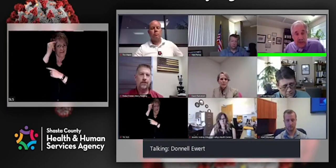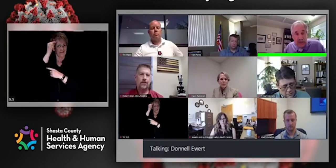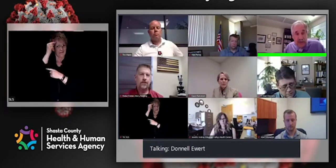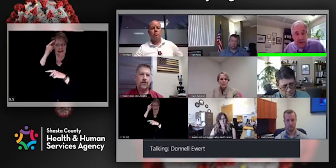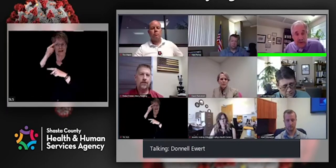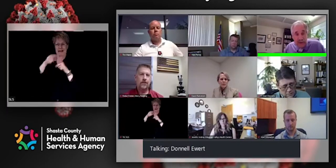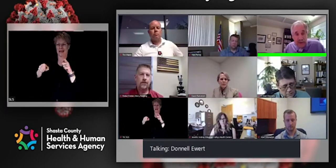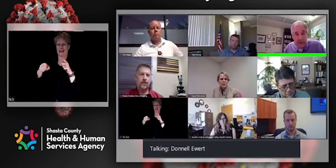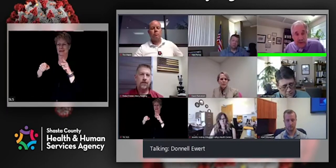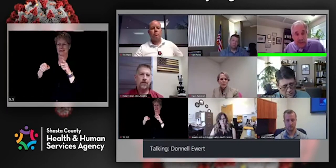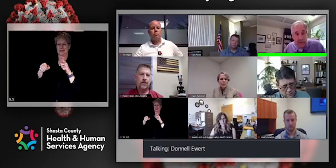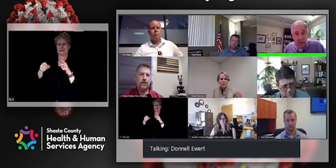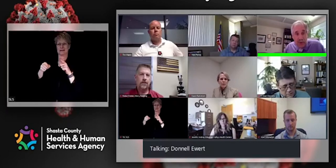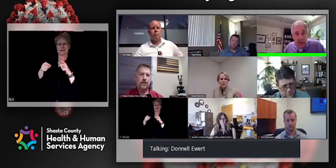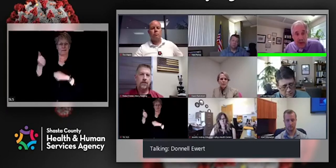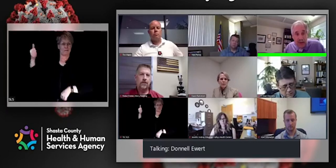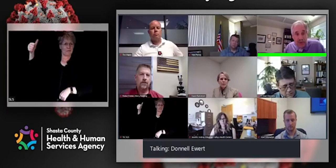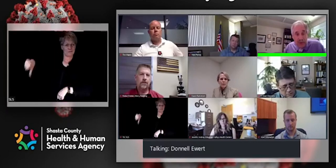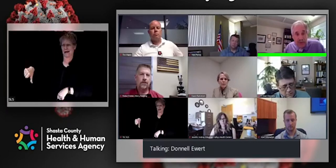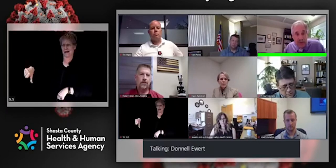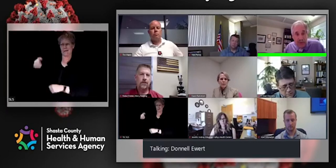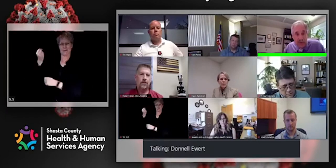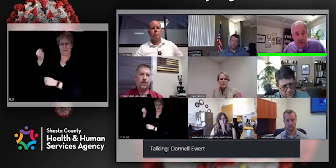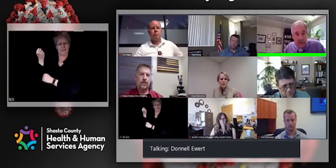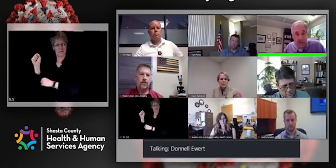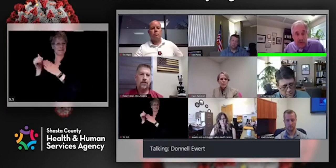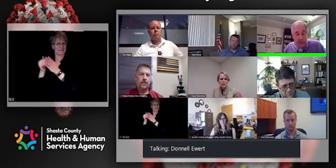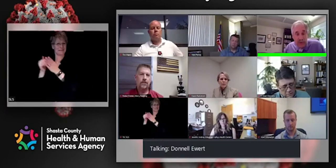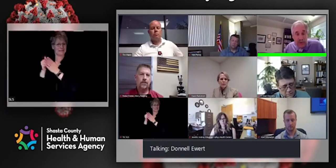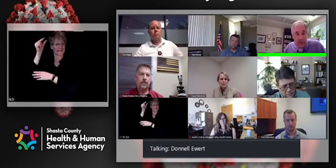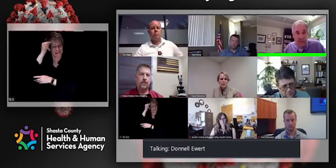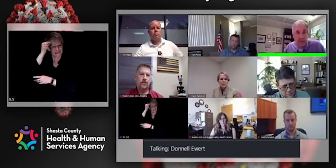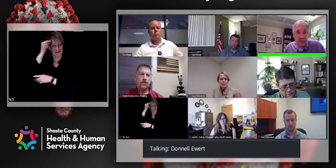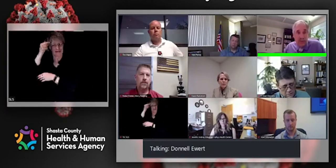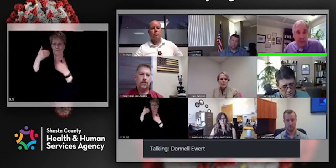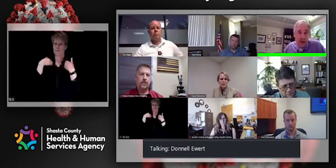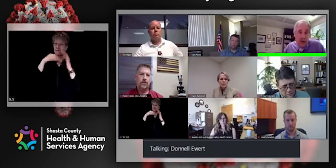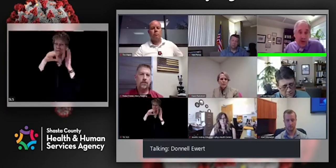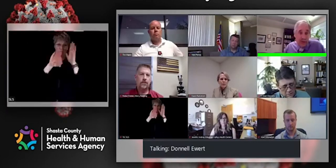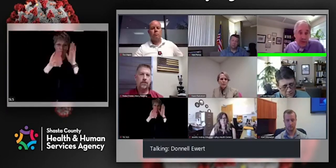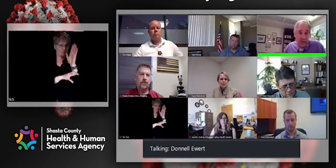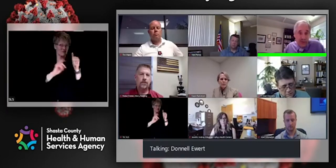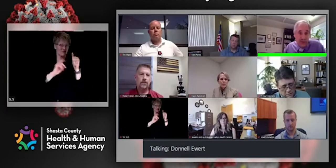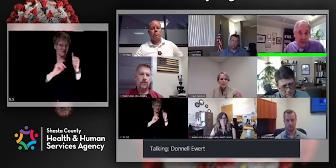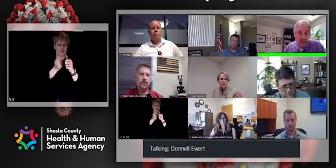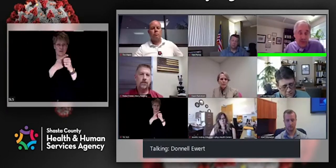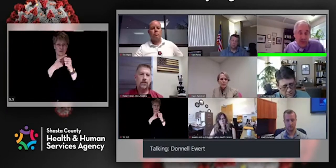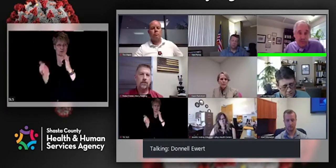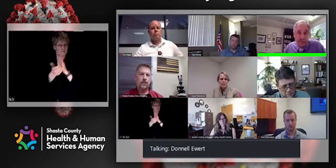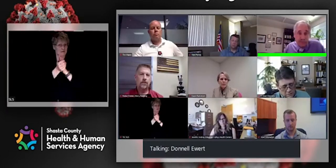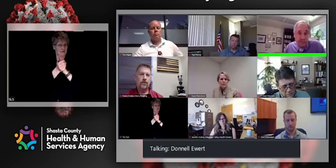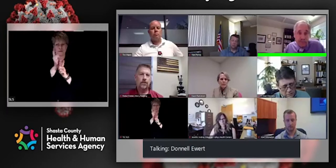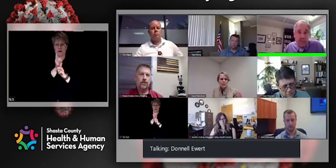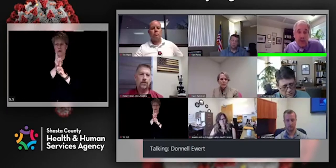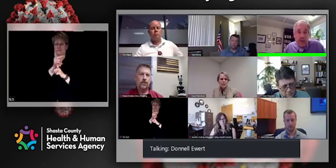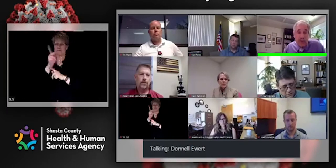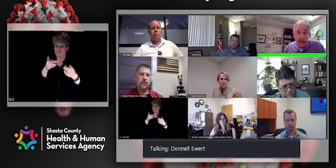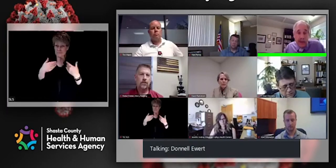and, uh, people have the right for, to pair their grievances against the government.